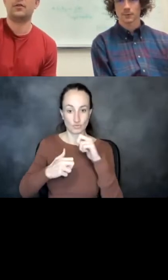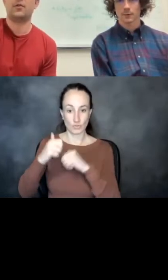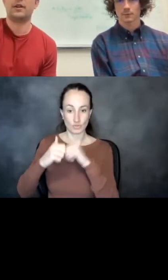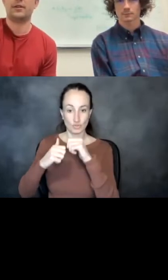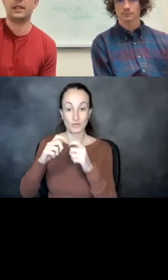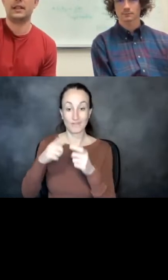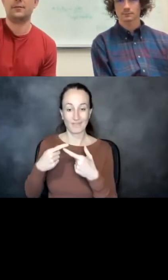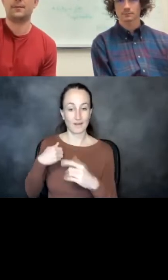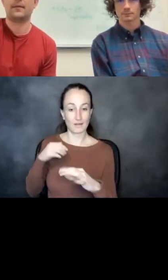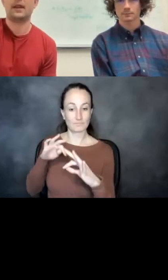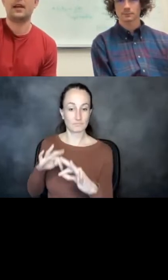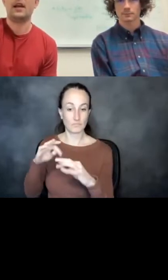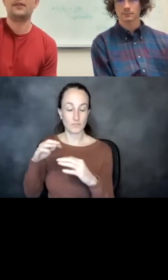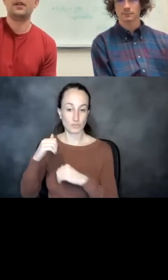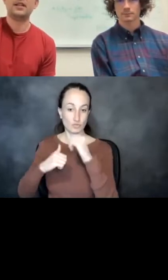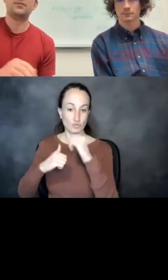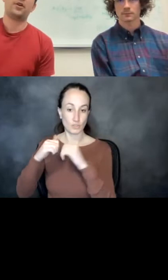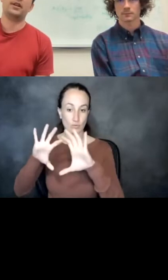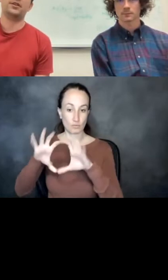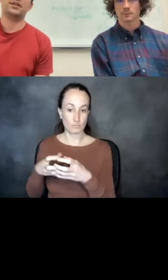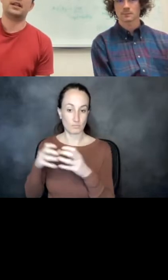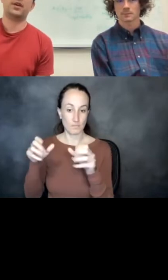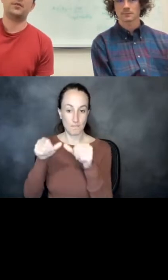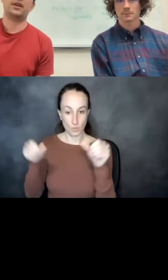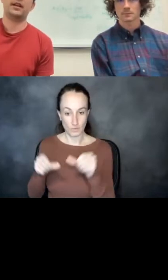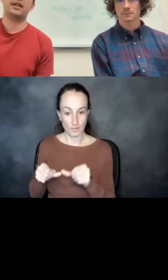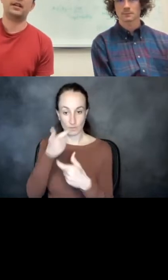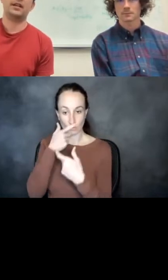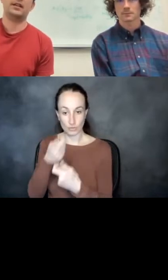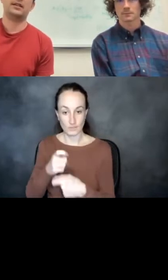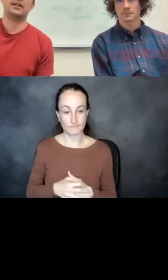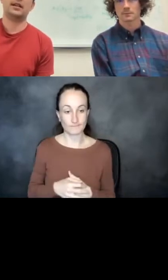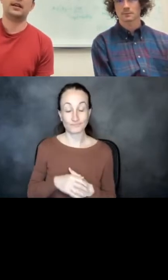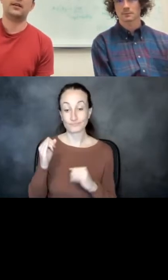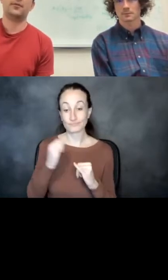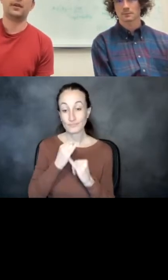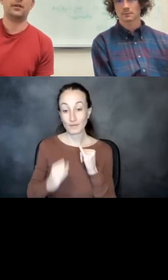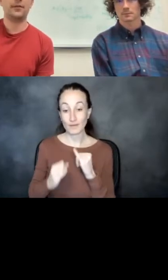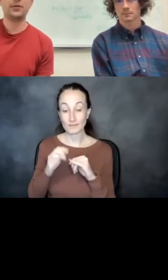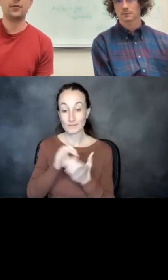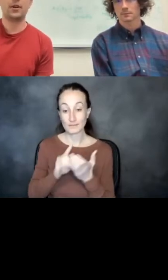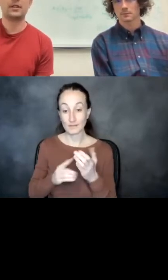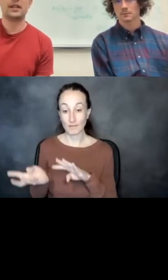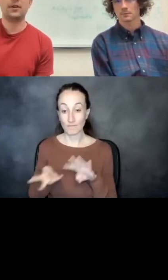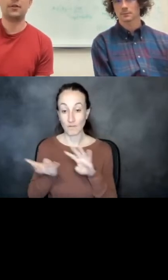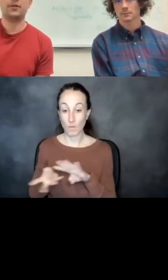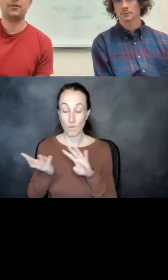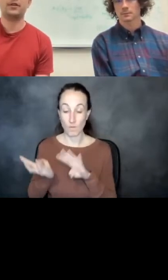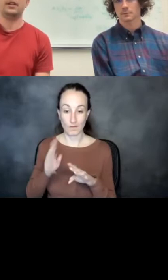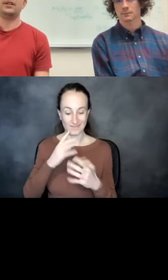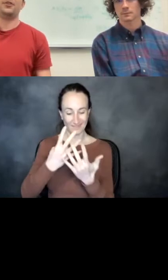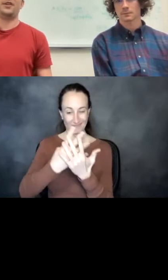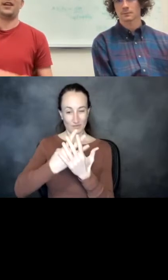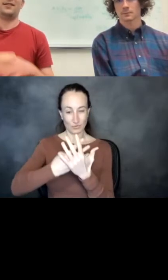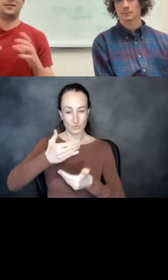that we're interested in. And the last part in our design pipeline is the filtering process that we go through.